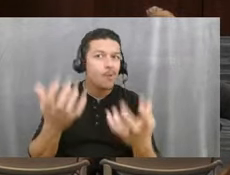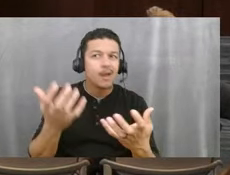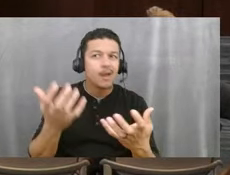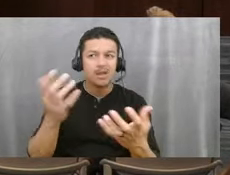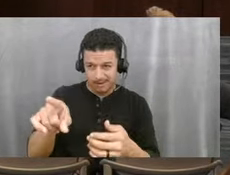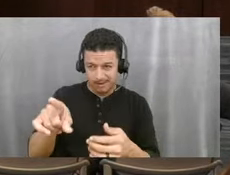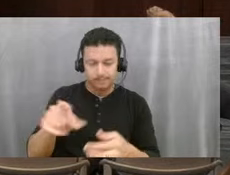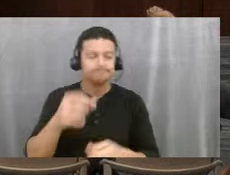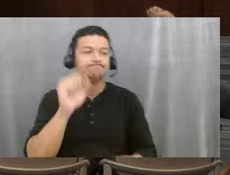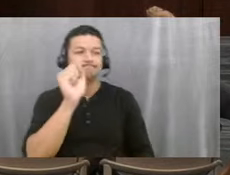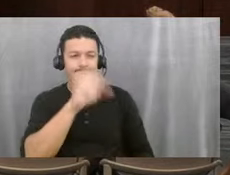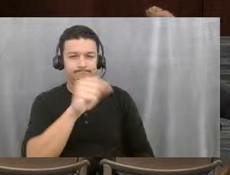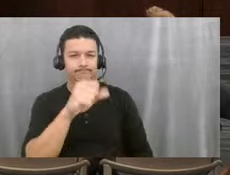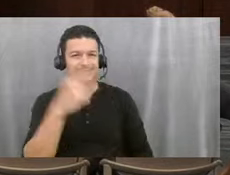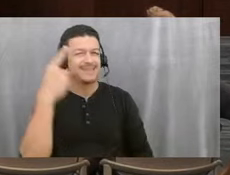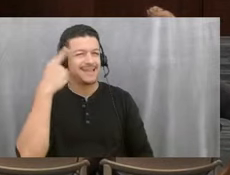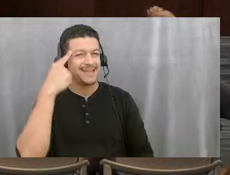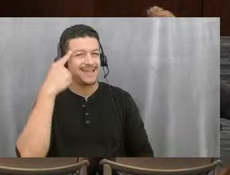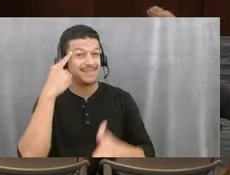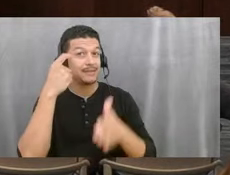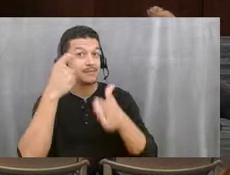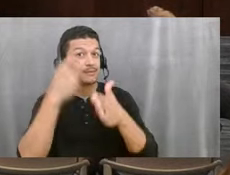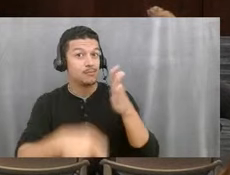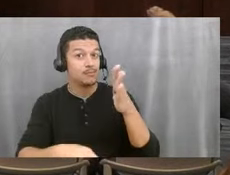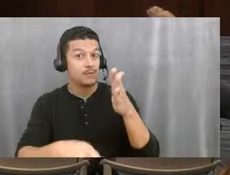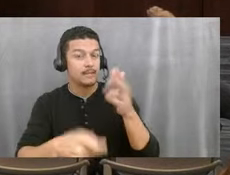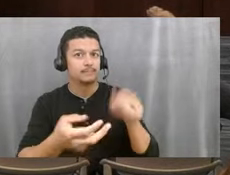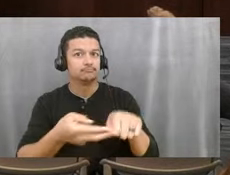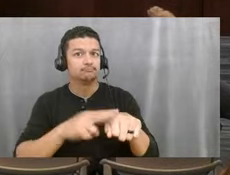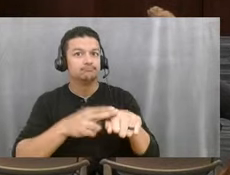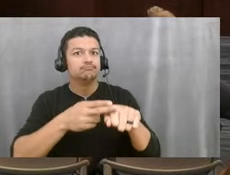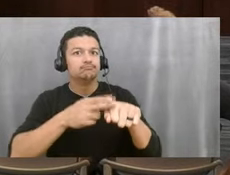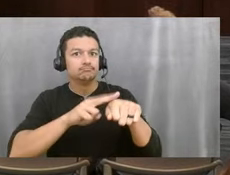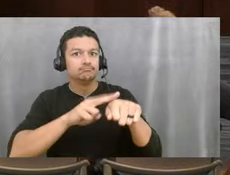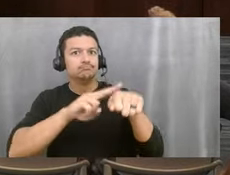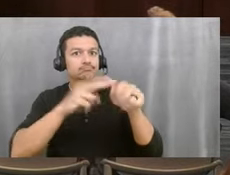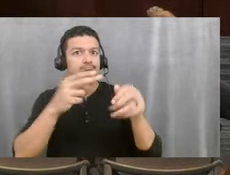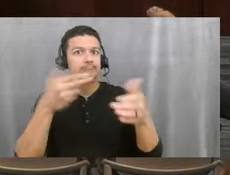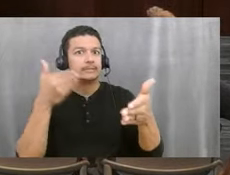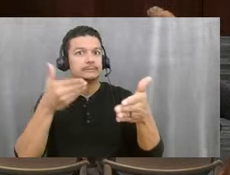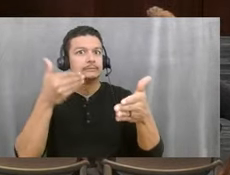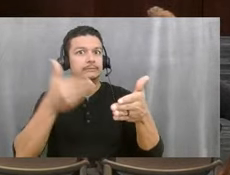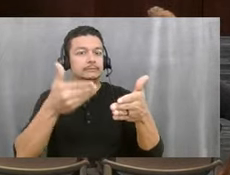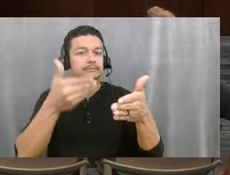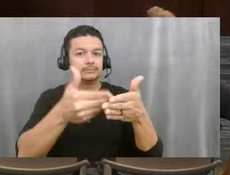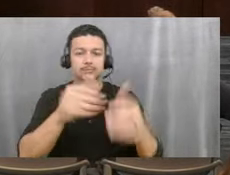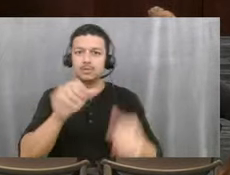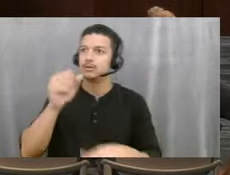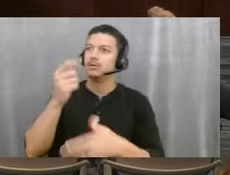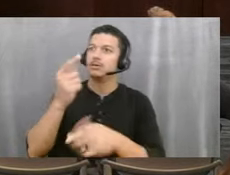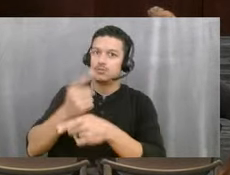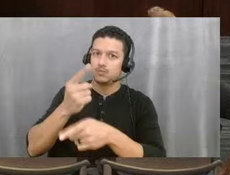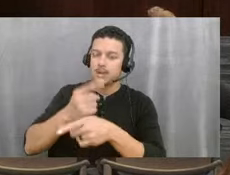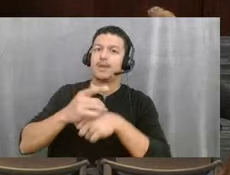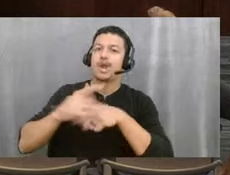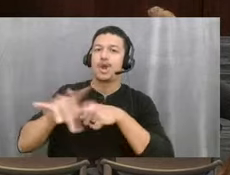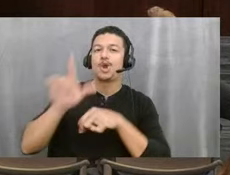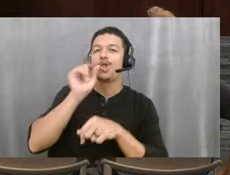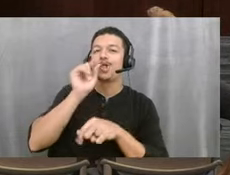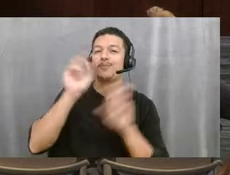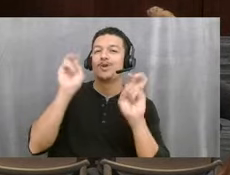price increases the closer you get. So I just want to be- True. Early bird pricing. Correct. Yes. Good point.